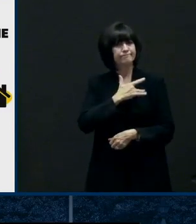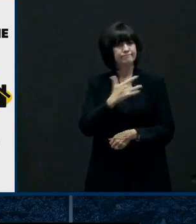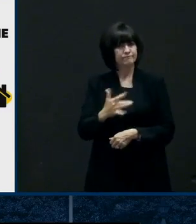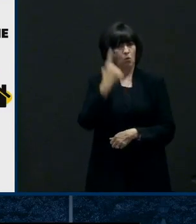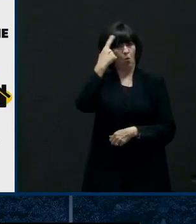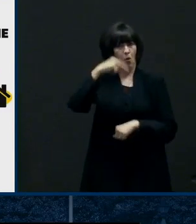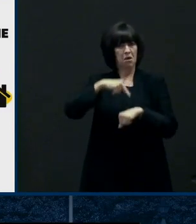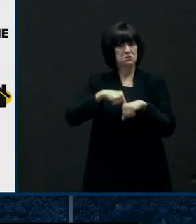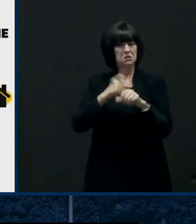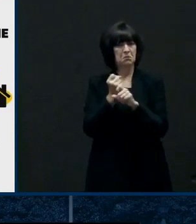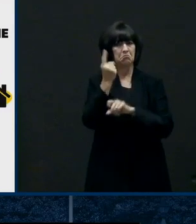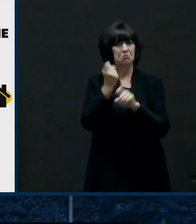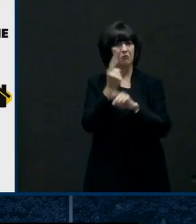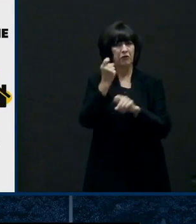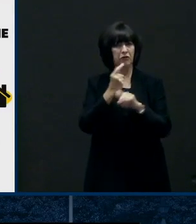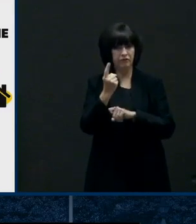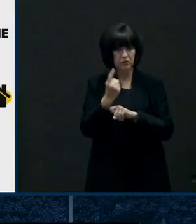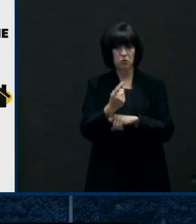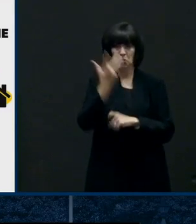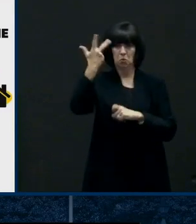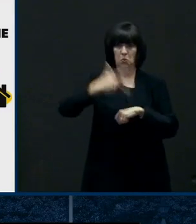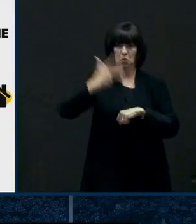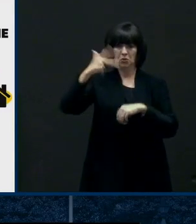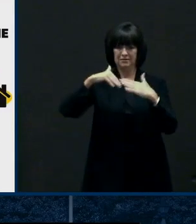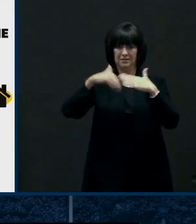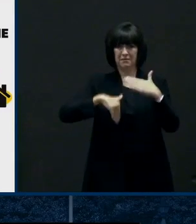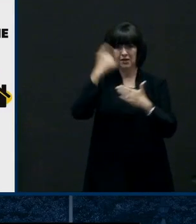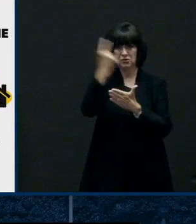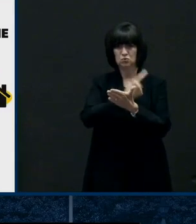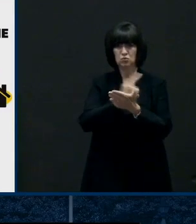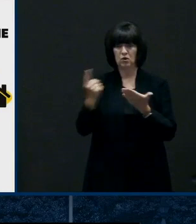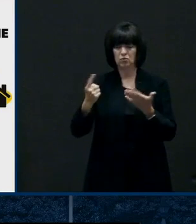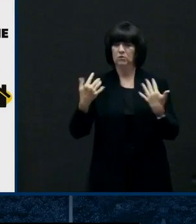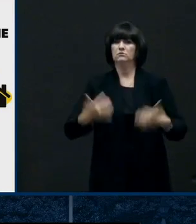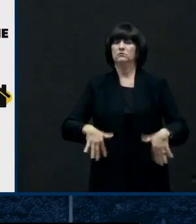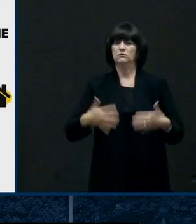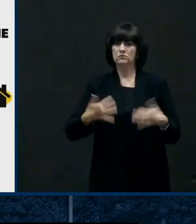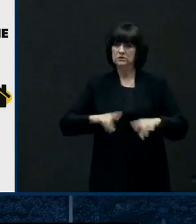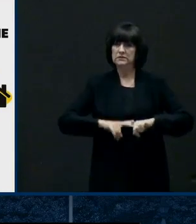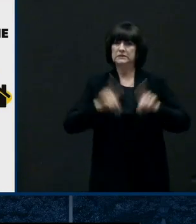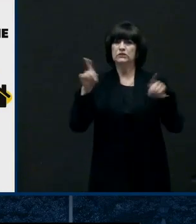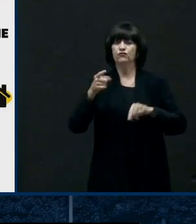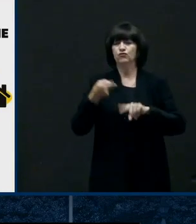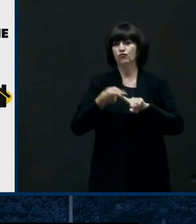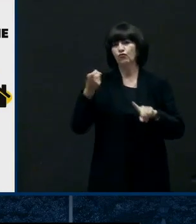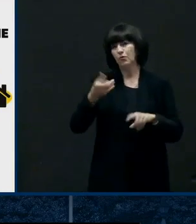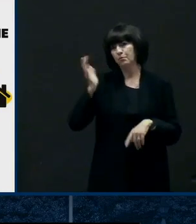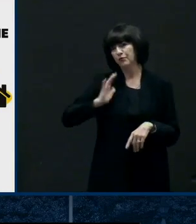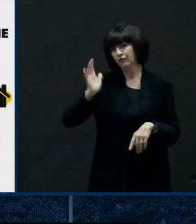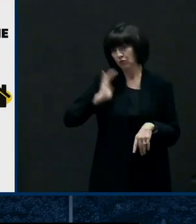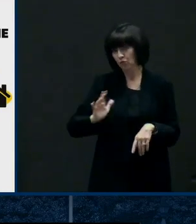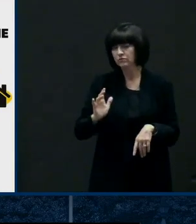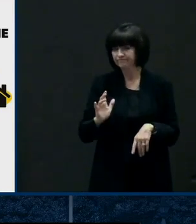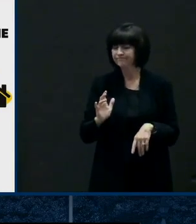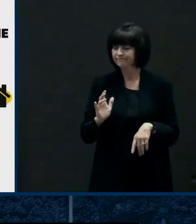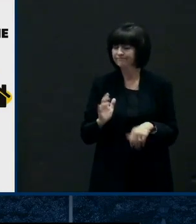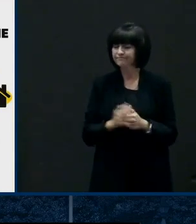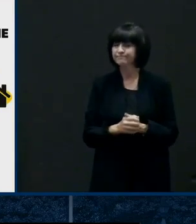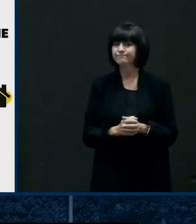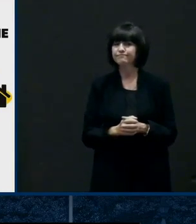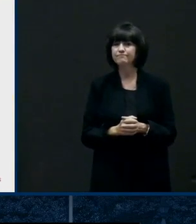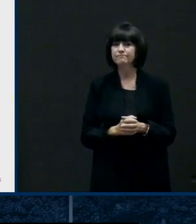three in the course of a week with the tropical storm that went through and the summer storm after that.